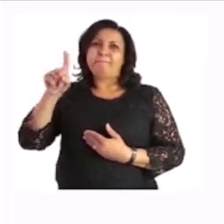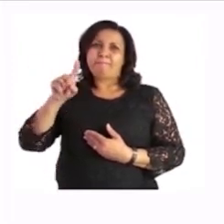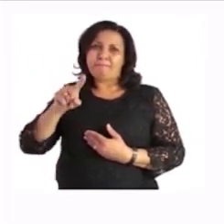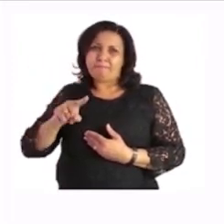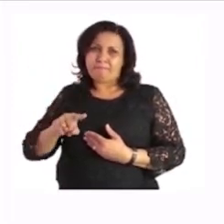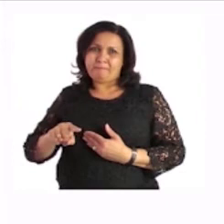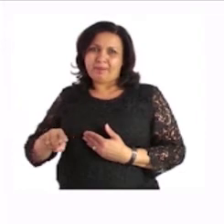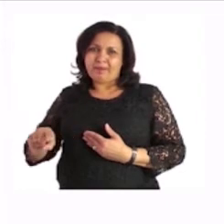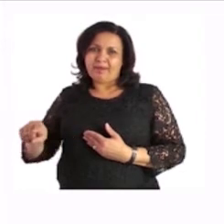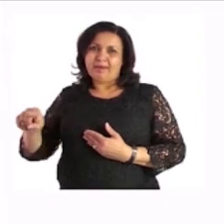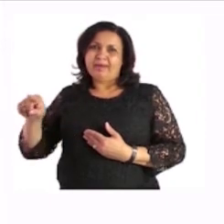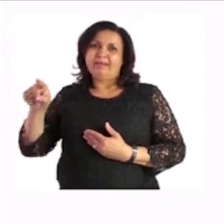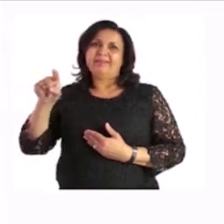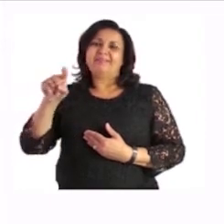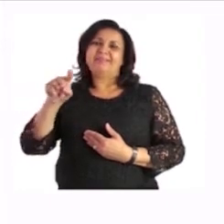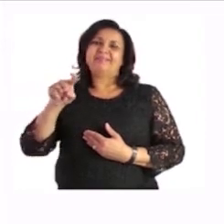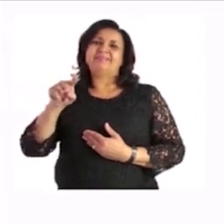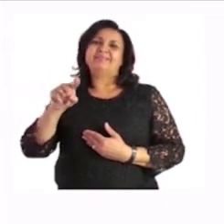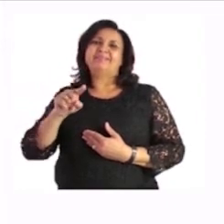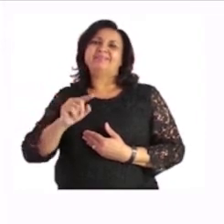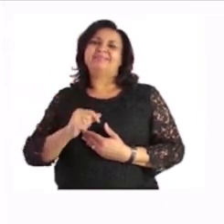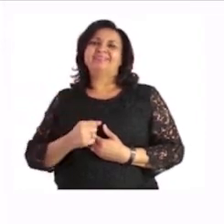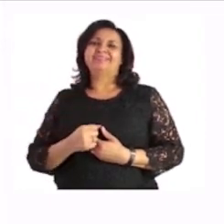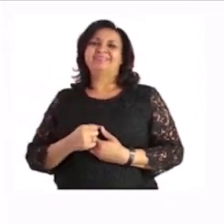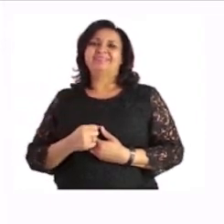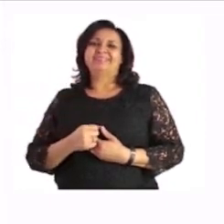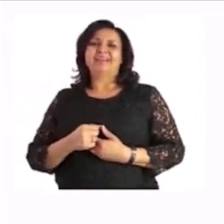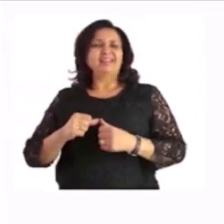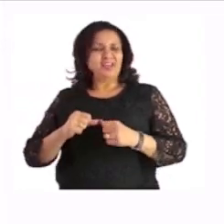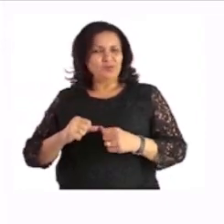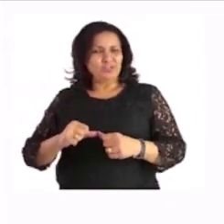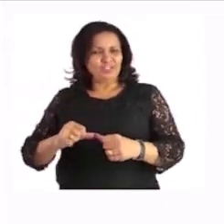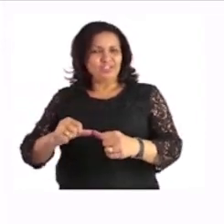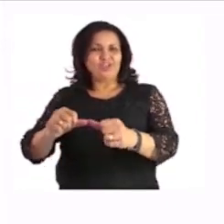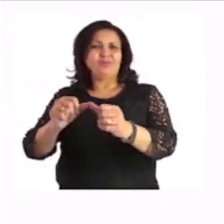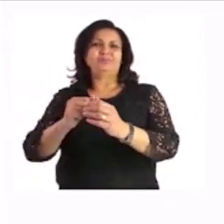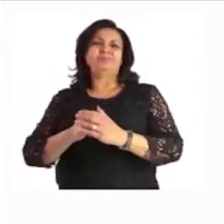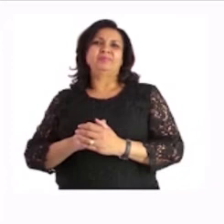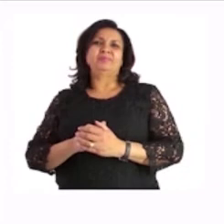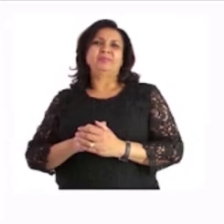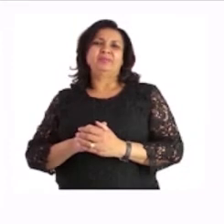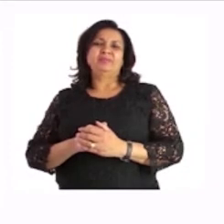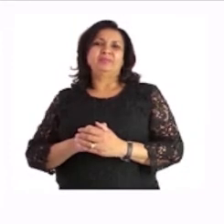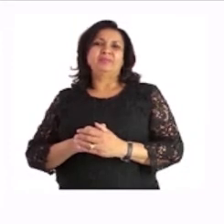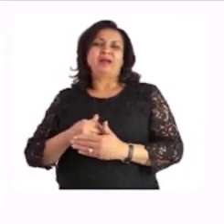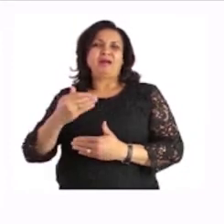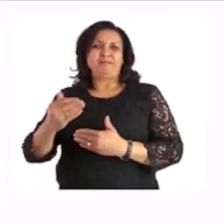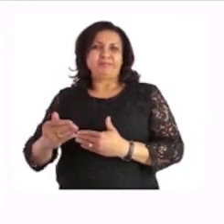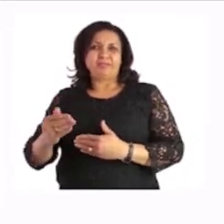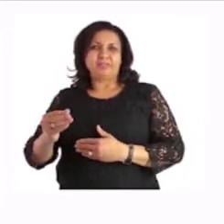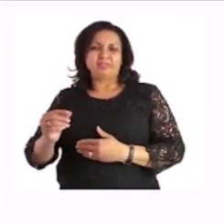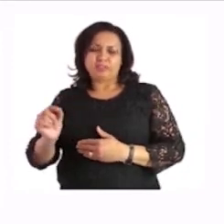help me with. Oh yes, you are right. It is the big circle. And after the big one,